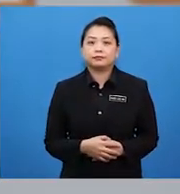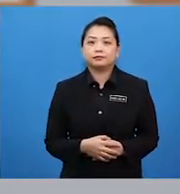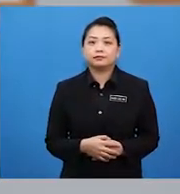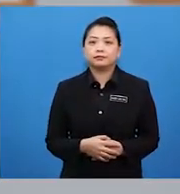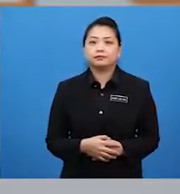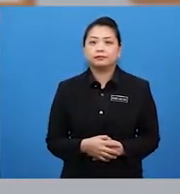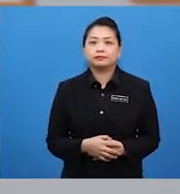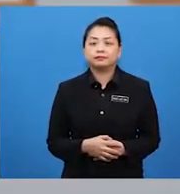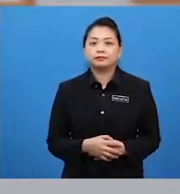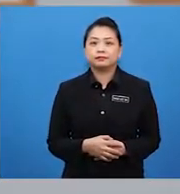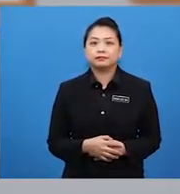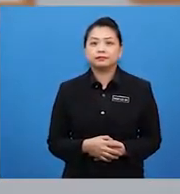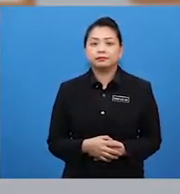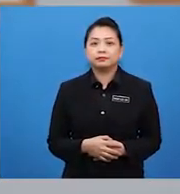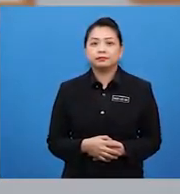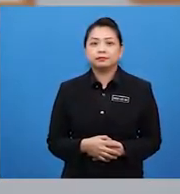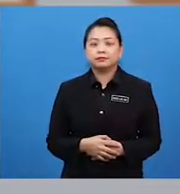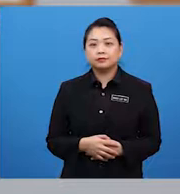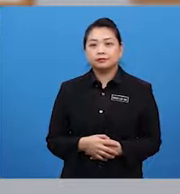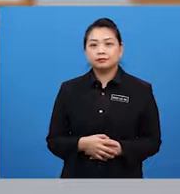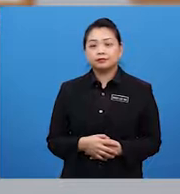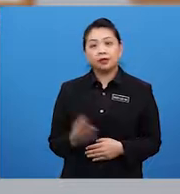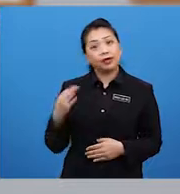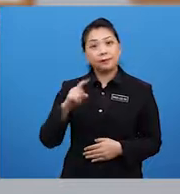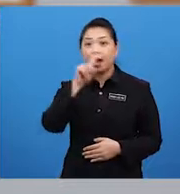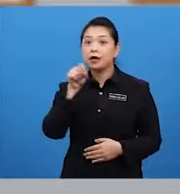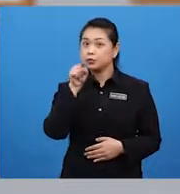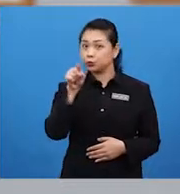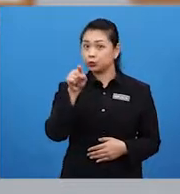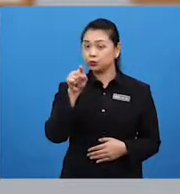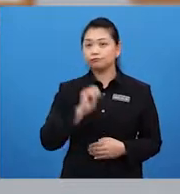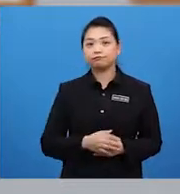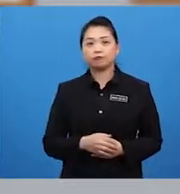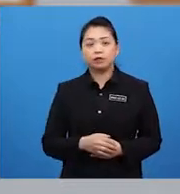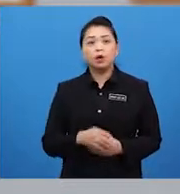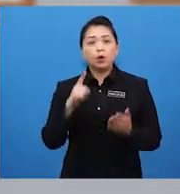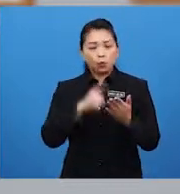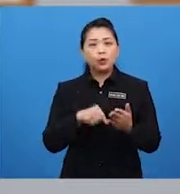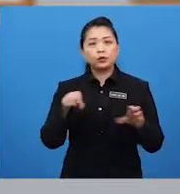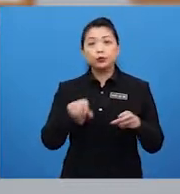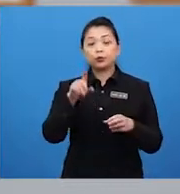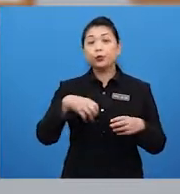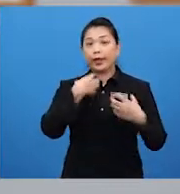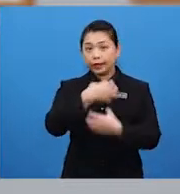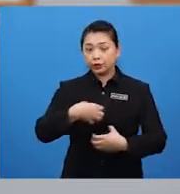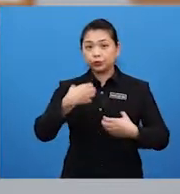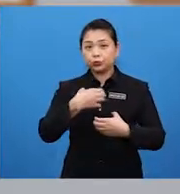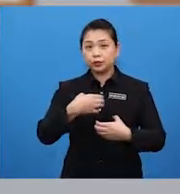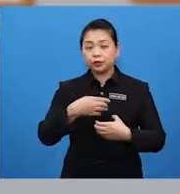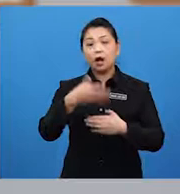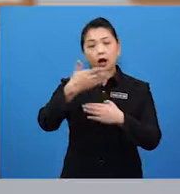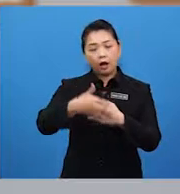Let me ask you a question. What do you enjoy doing after school or work?